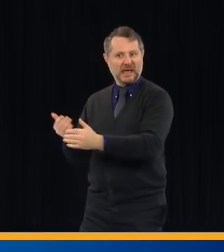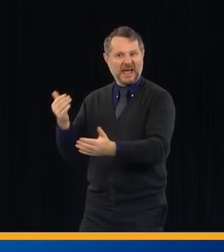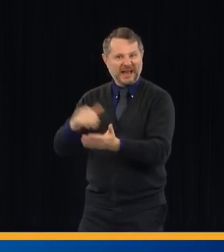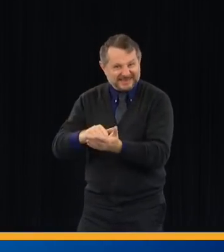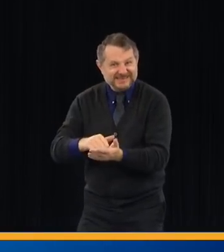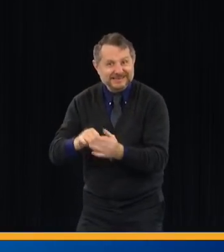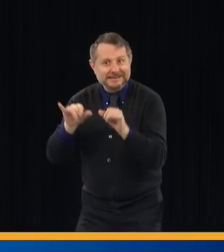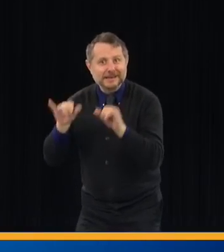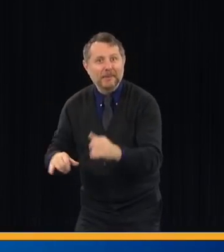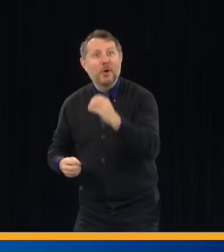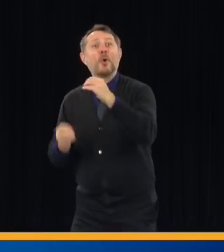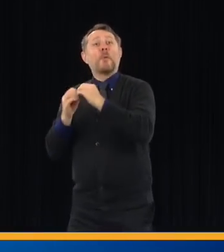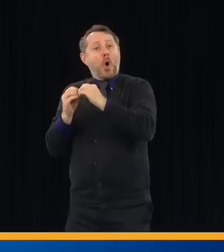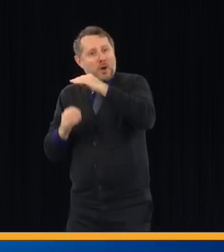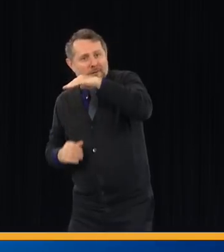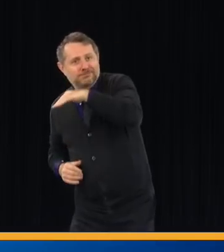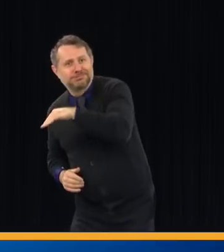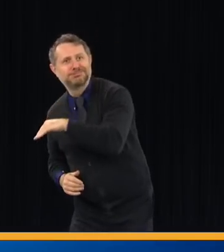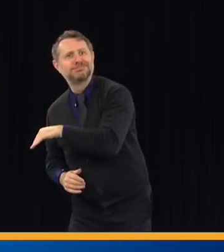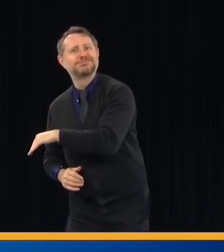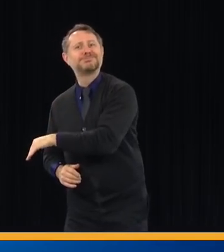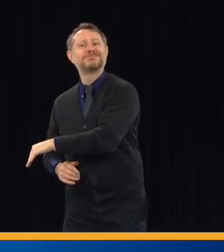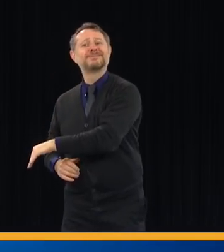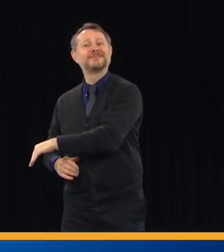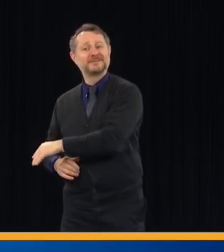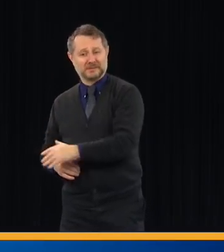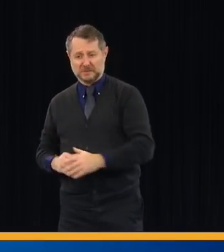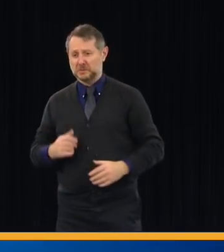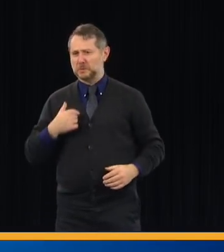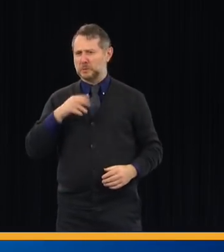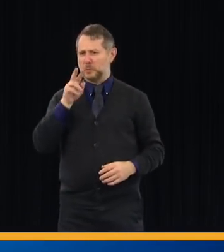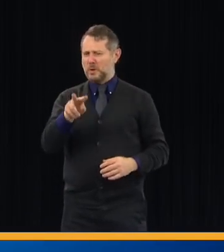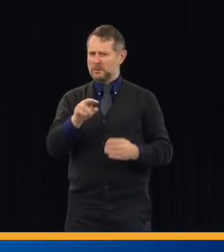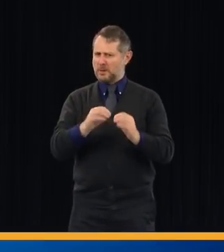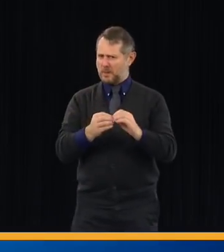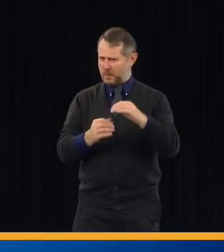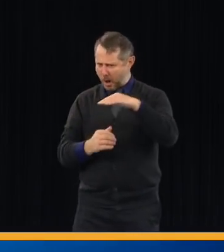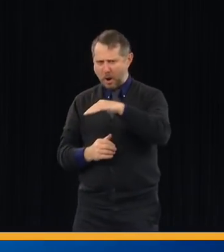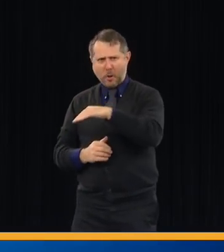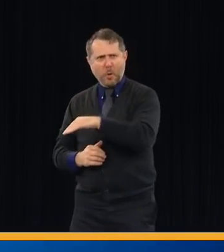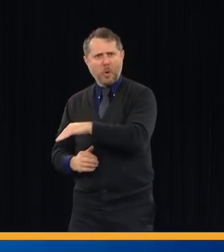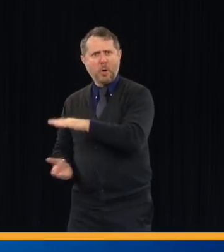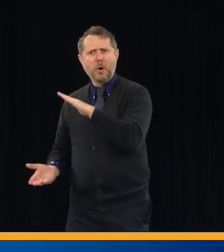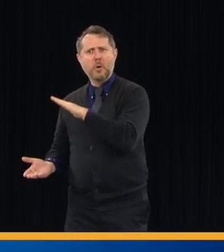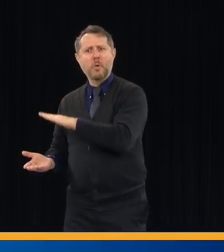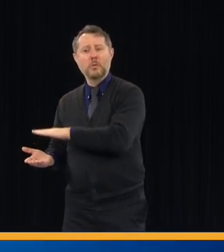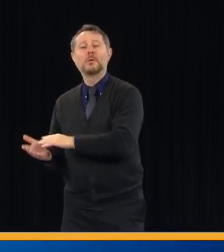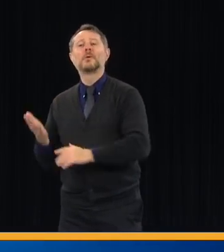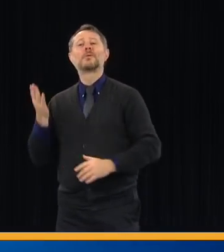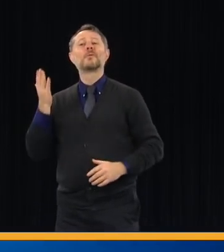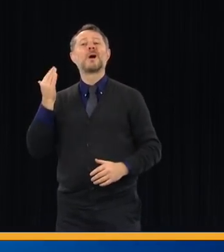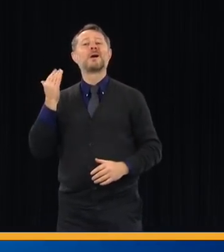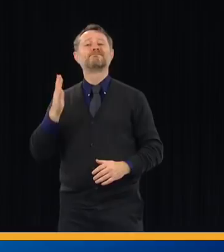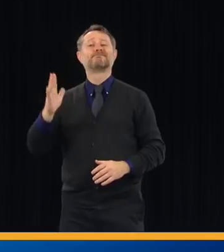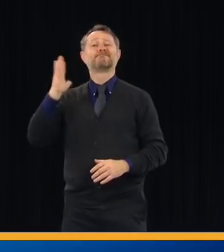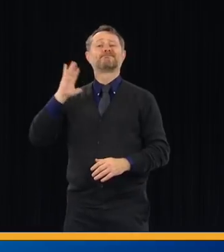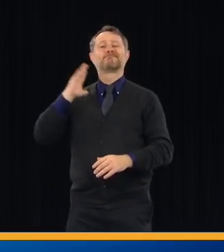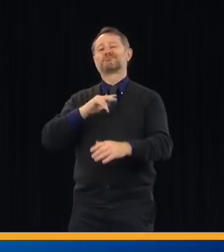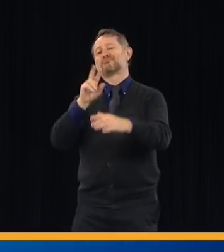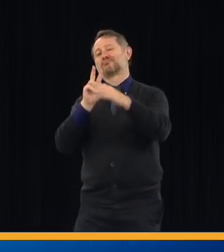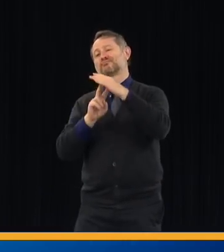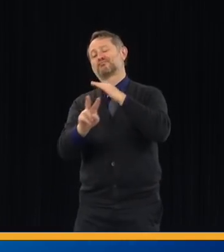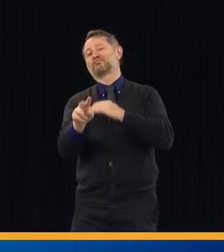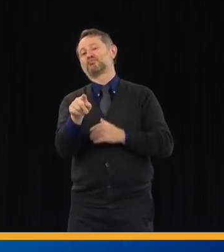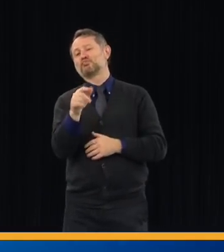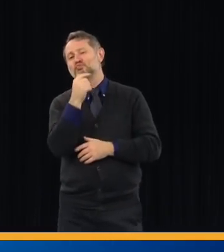This is the number that we have been watching, because the great fear for us was always overwhelming